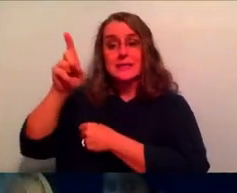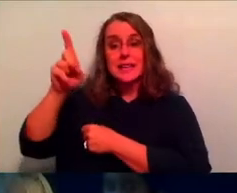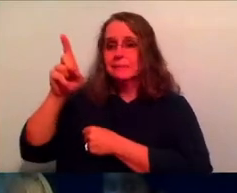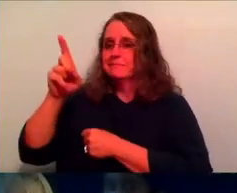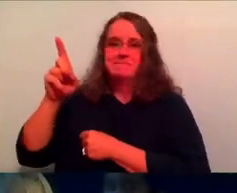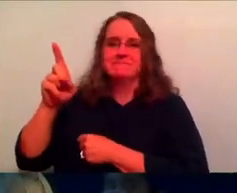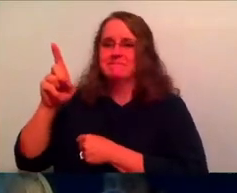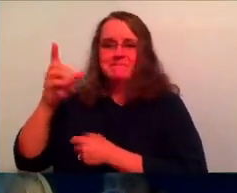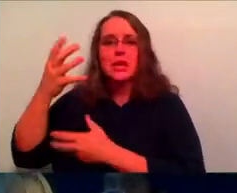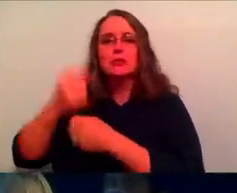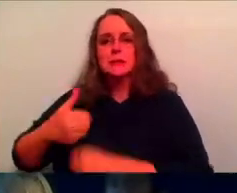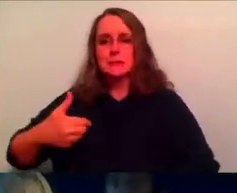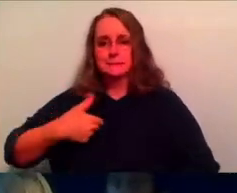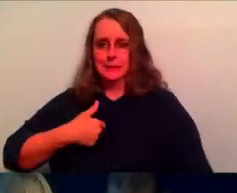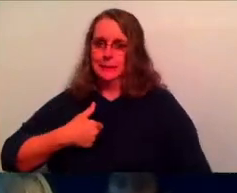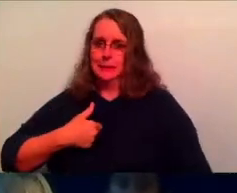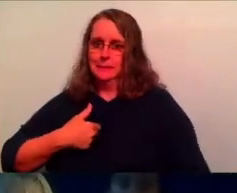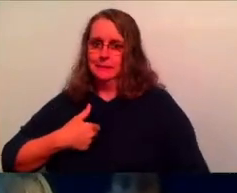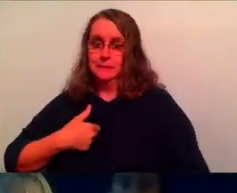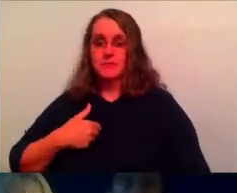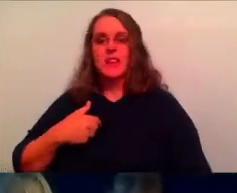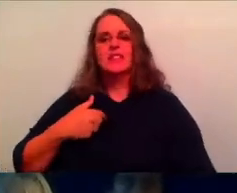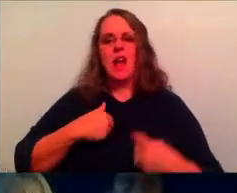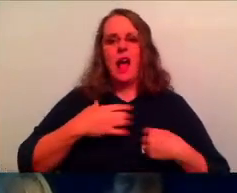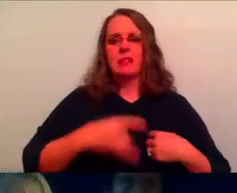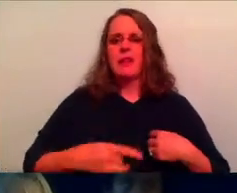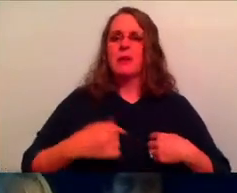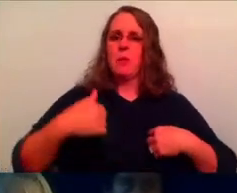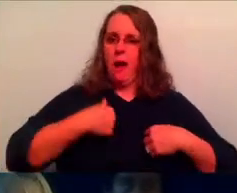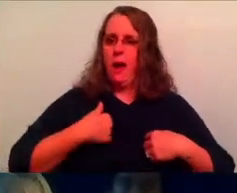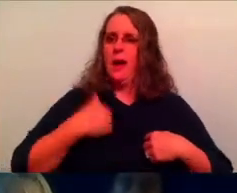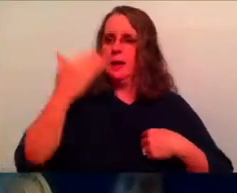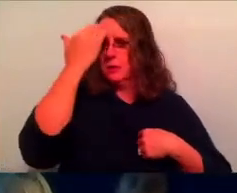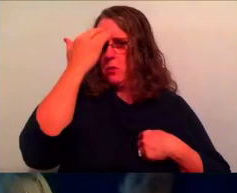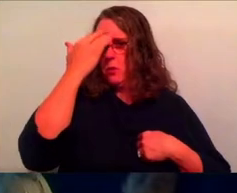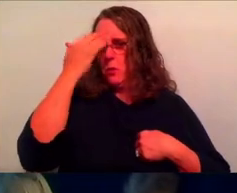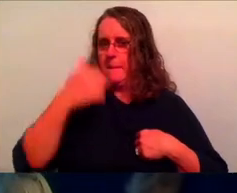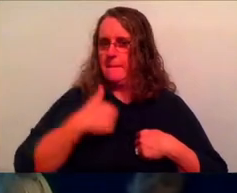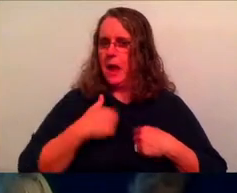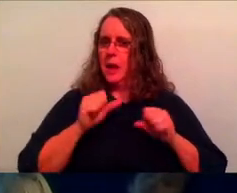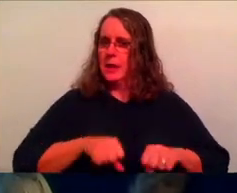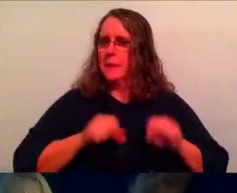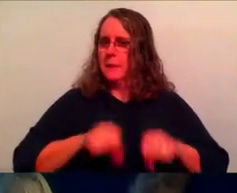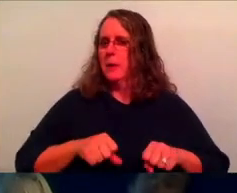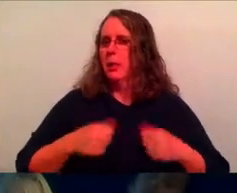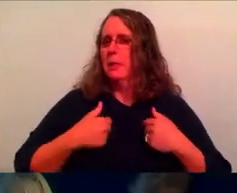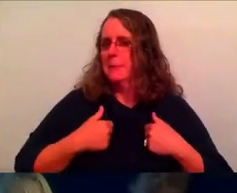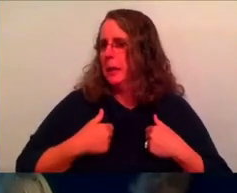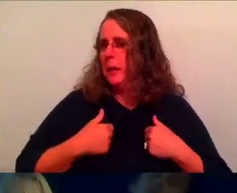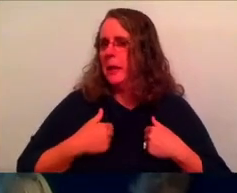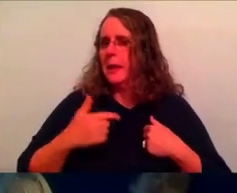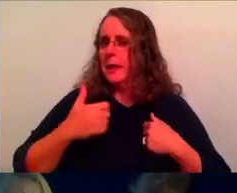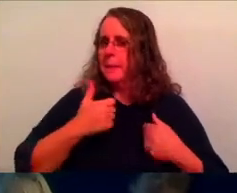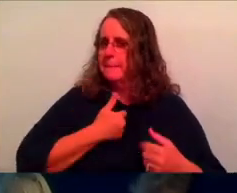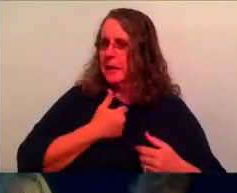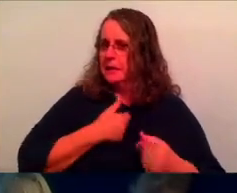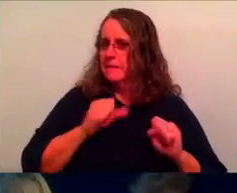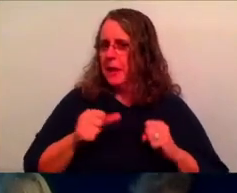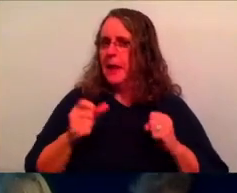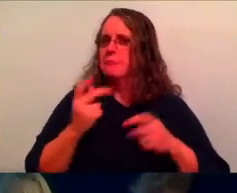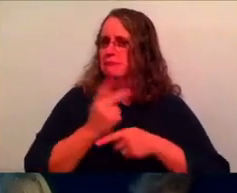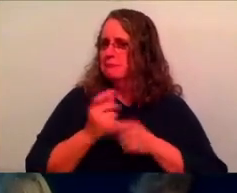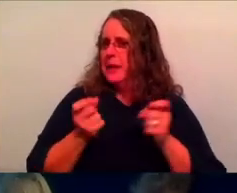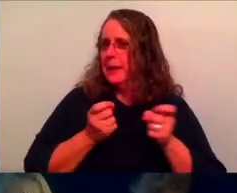doing is saying, uh, I, I, I like what I know and what I'm capable of and what I, what I myself can handle. And so